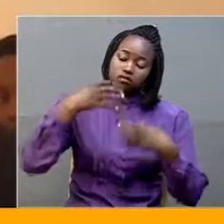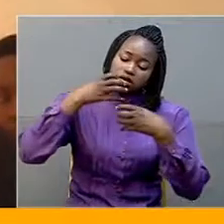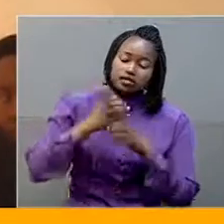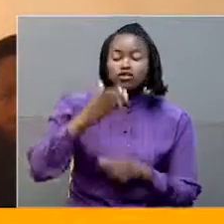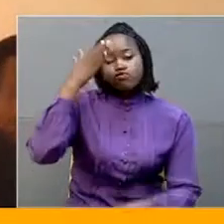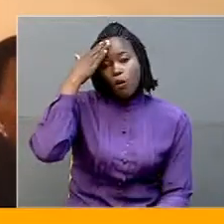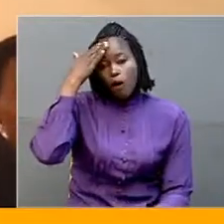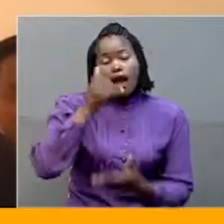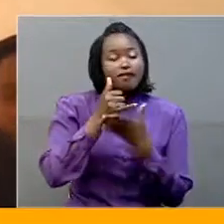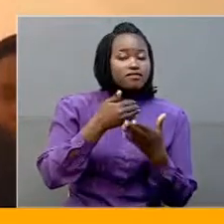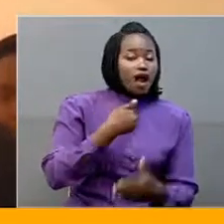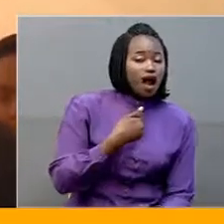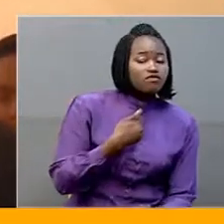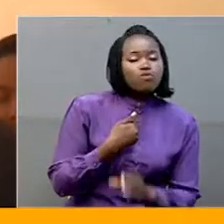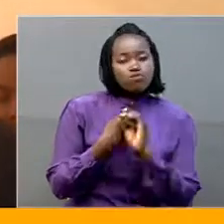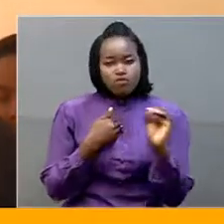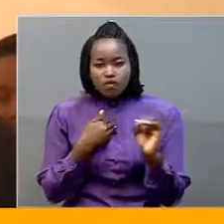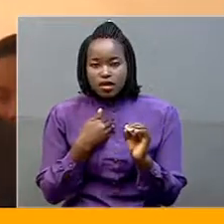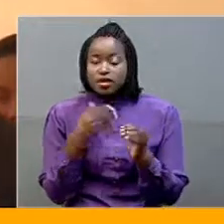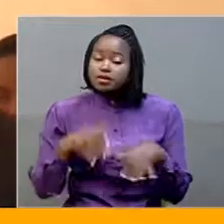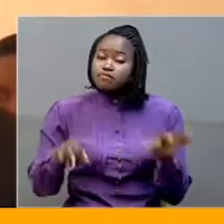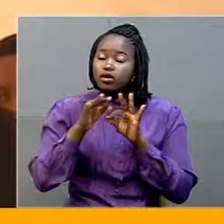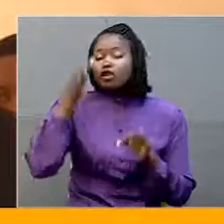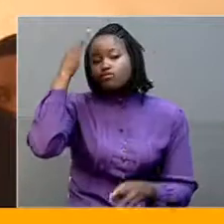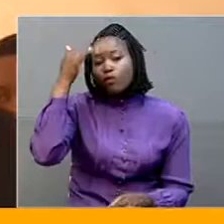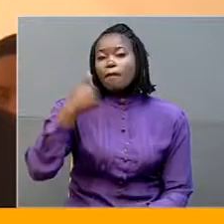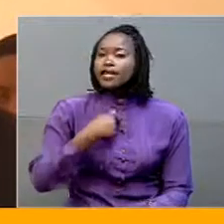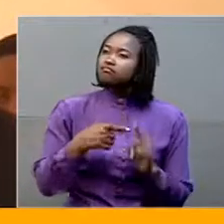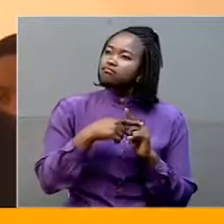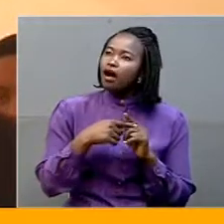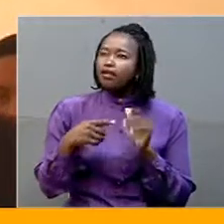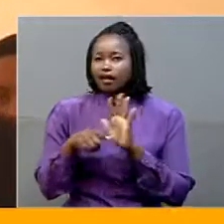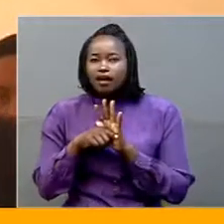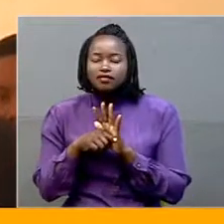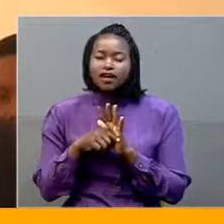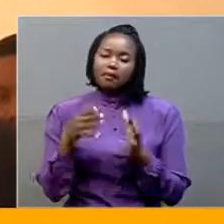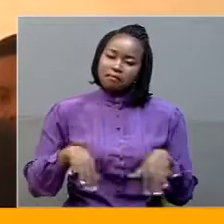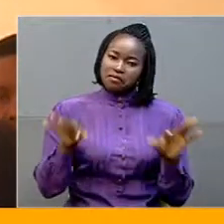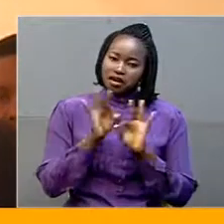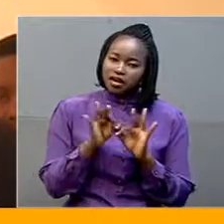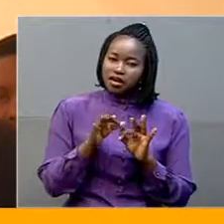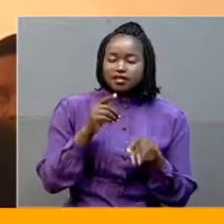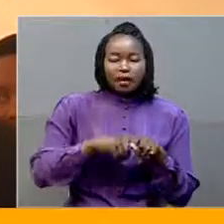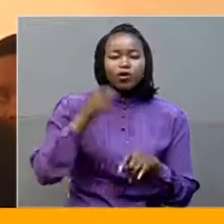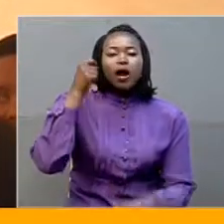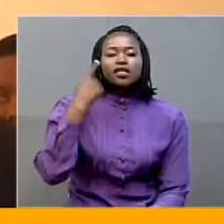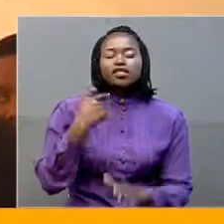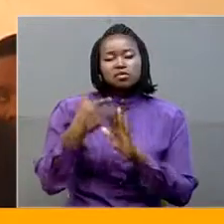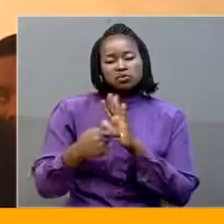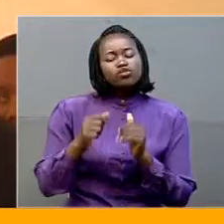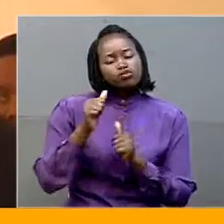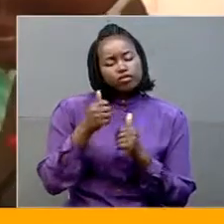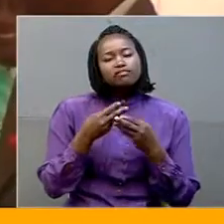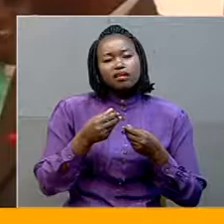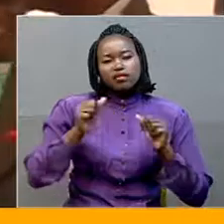status, because it means a lot when you know who you are, and you can handle the situation before it runs out of